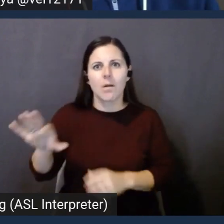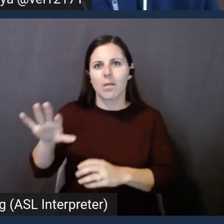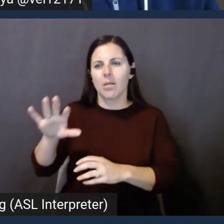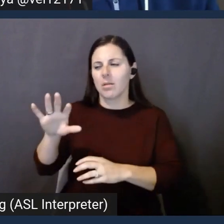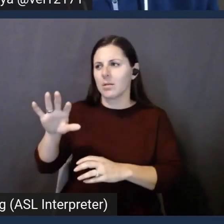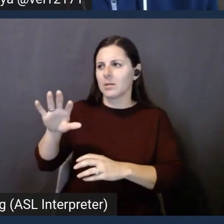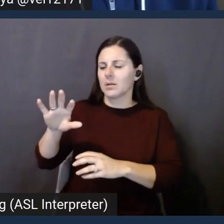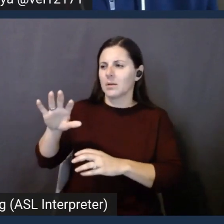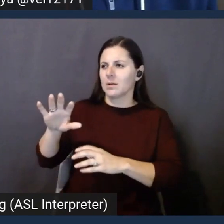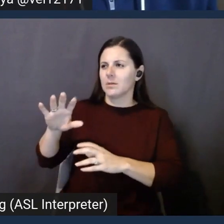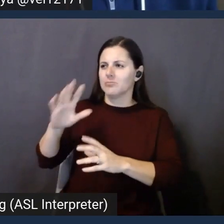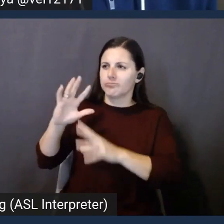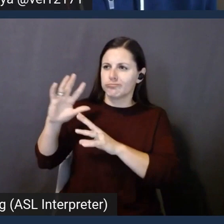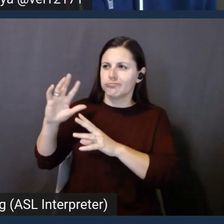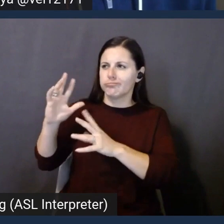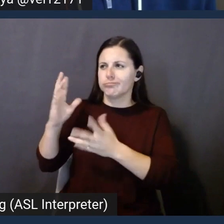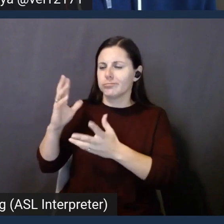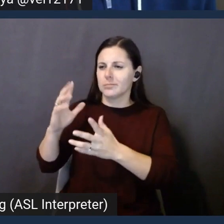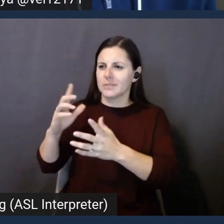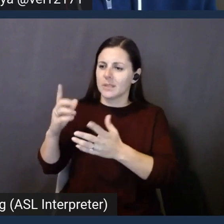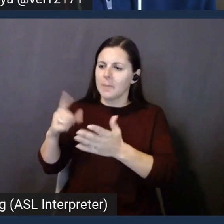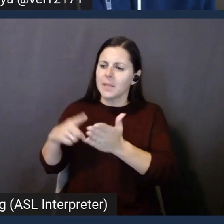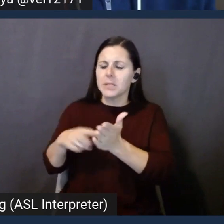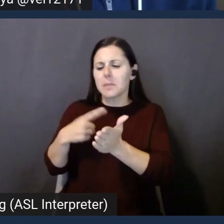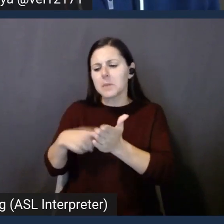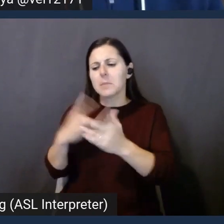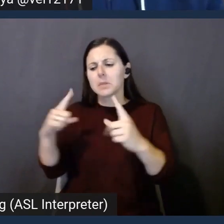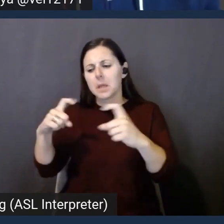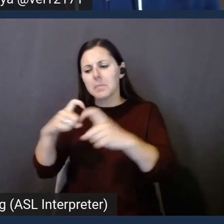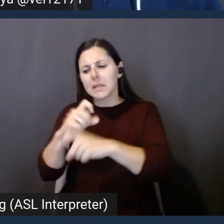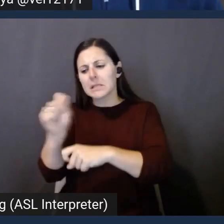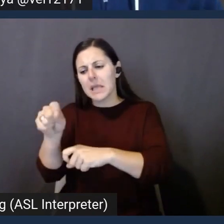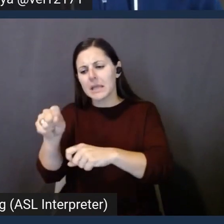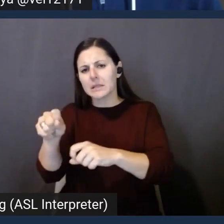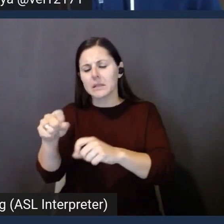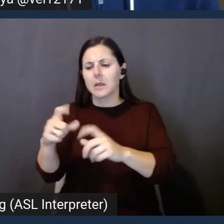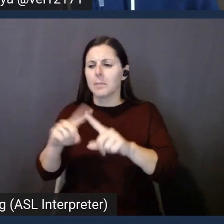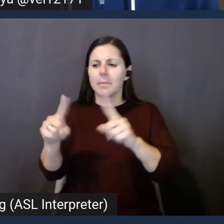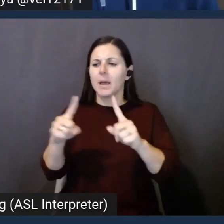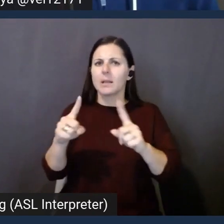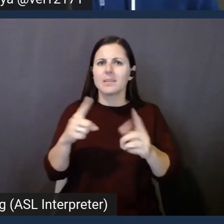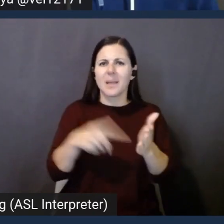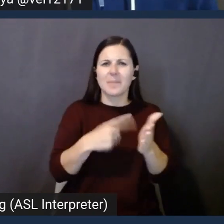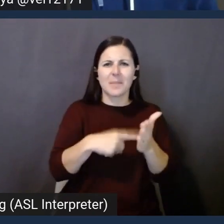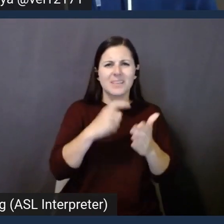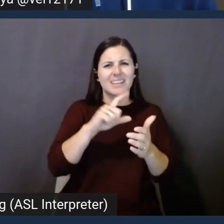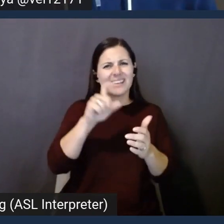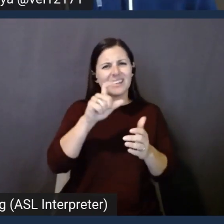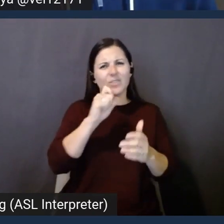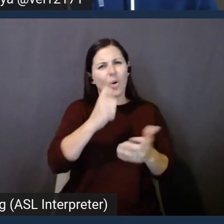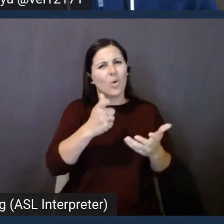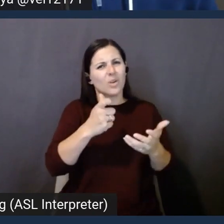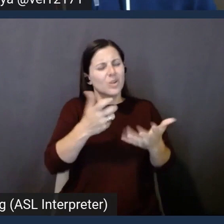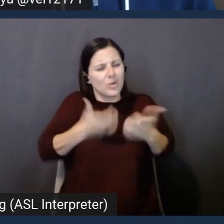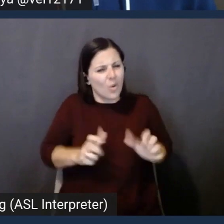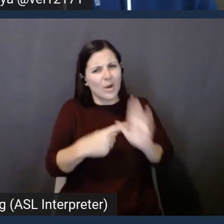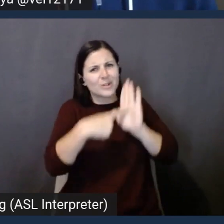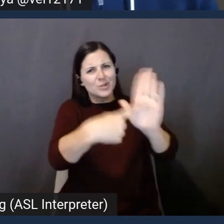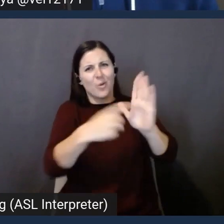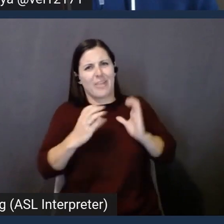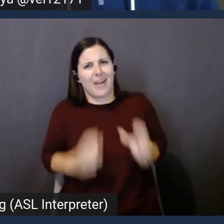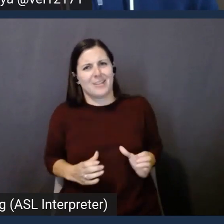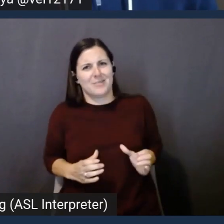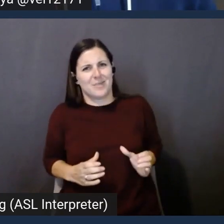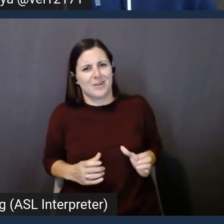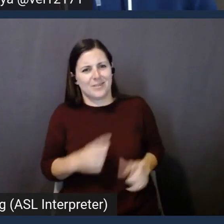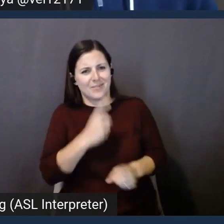you know, some complexity is necessary to expose to the customer, but other complexity is not. And this really feels like a win when you're able to say, this boundary